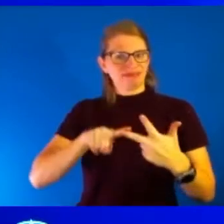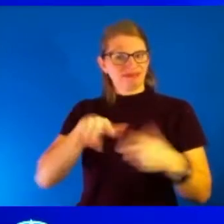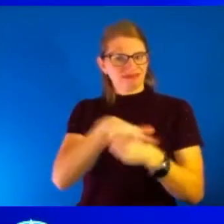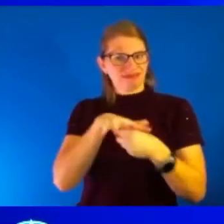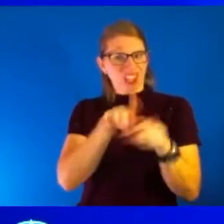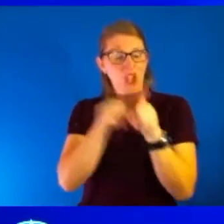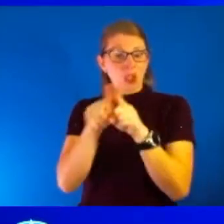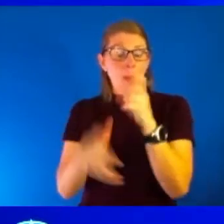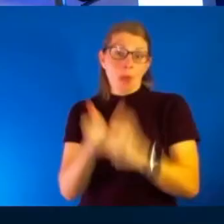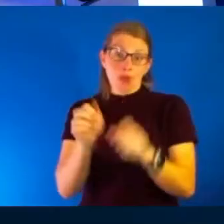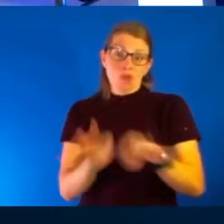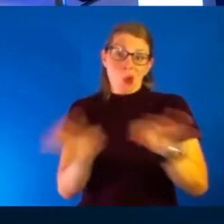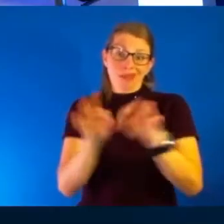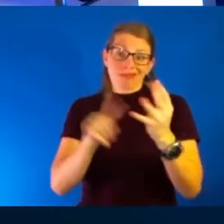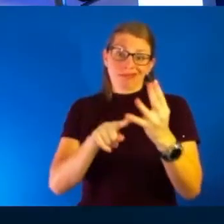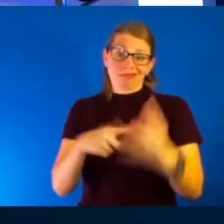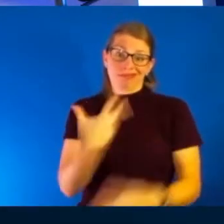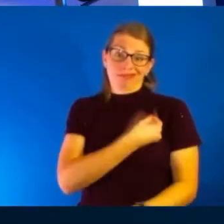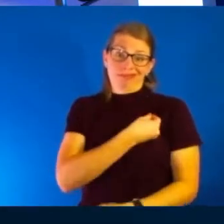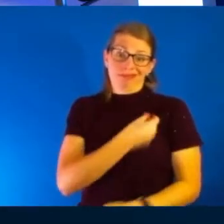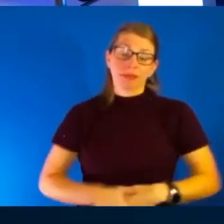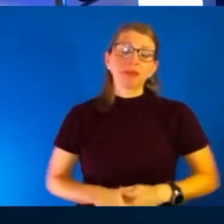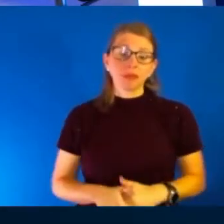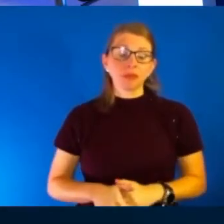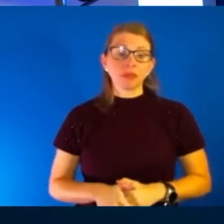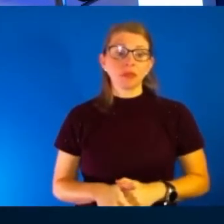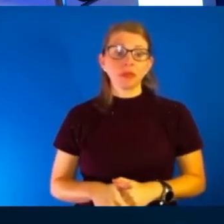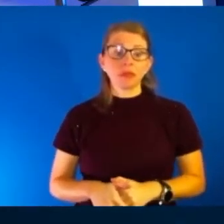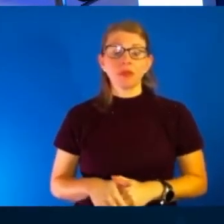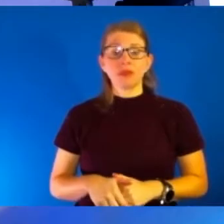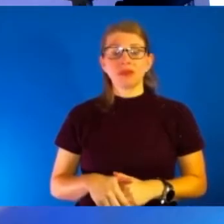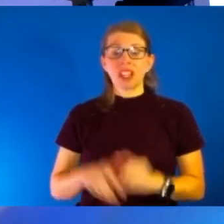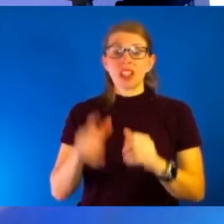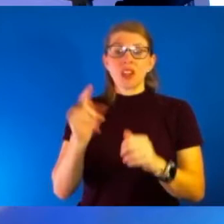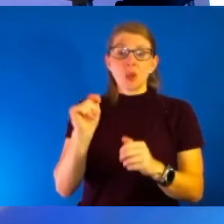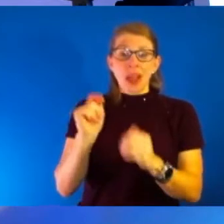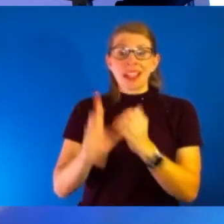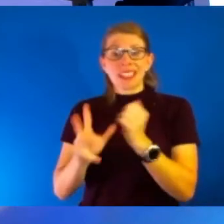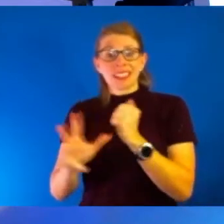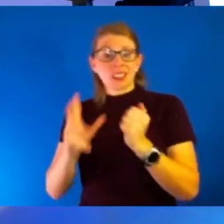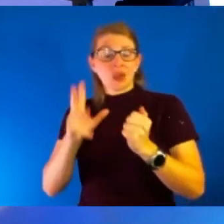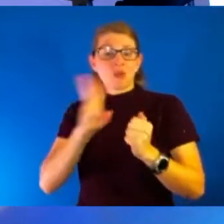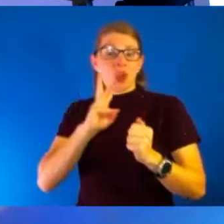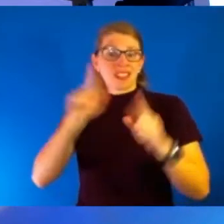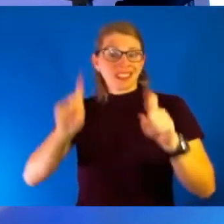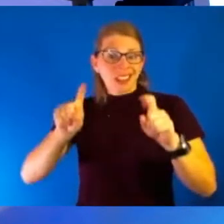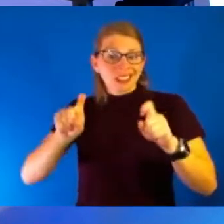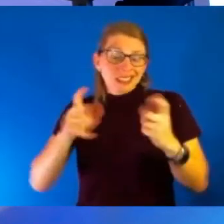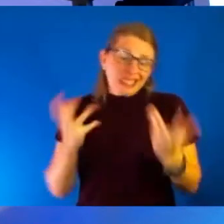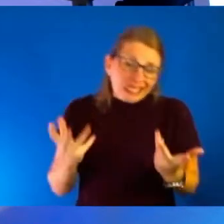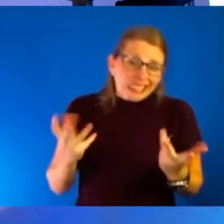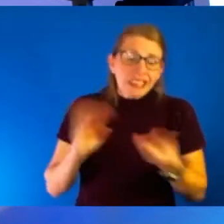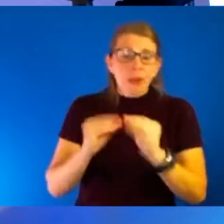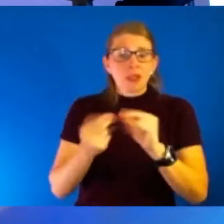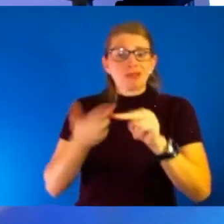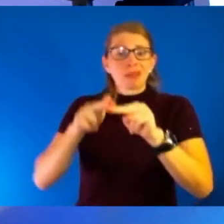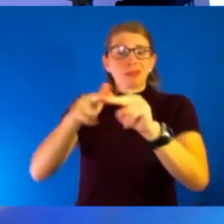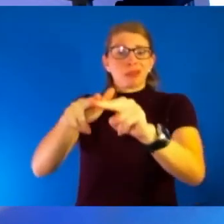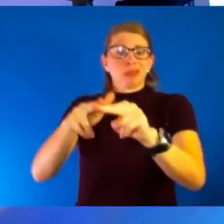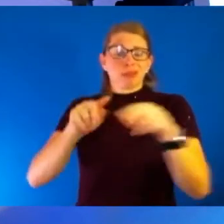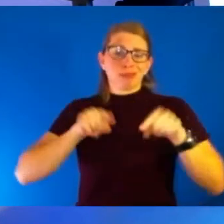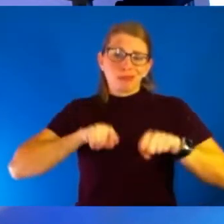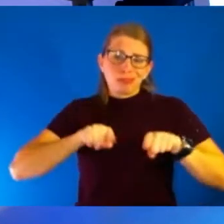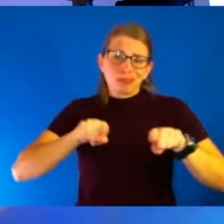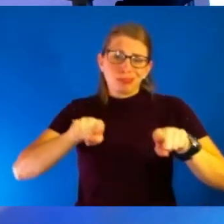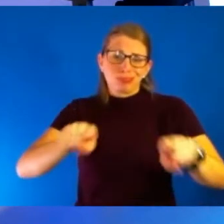vaccinated. Yeah, and I'm afraid as we see the wastewater testing, we see mass coming off, we see the numbers sticking up something wicked. This